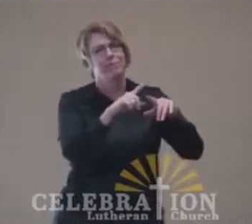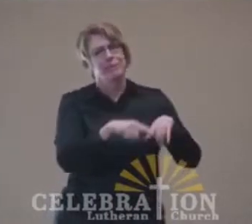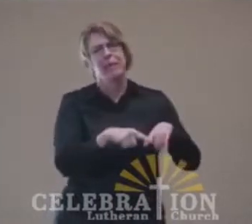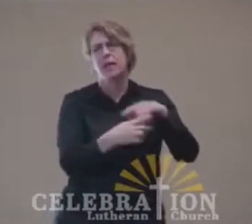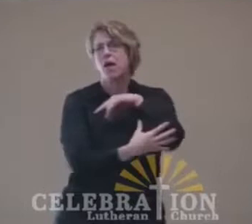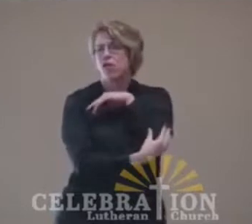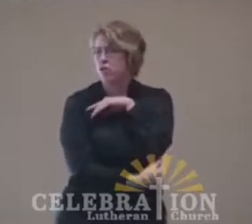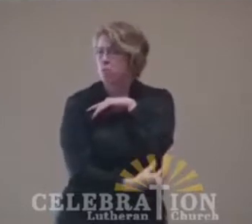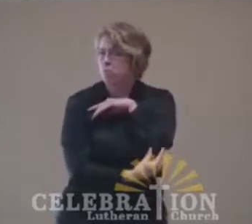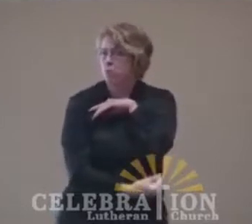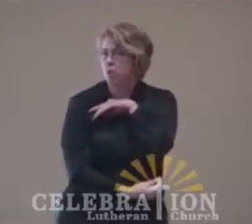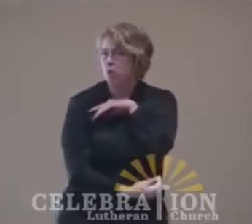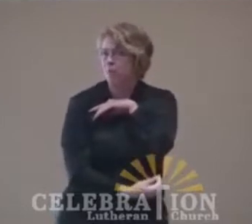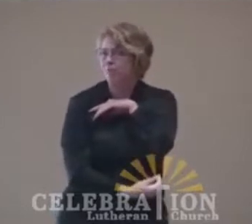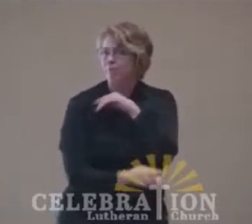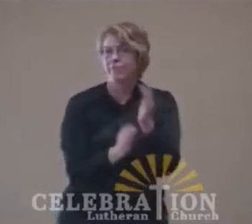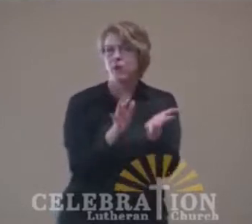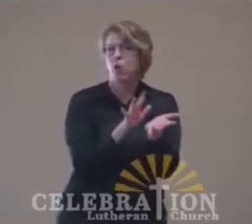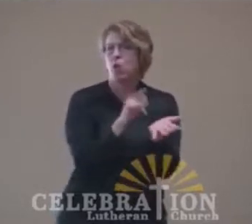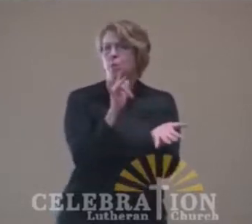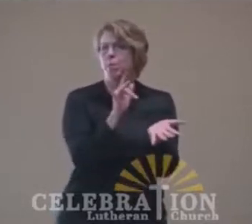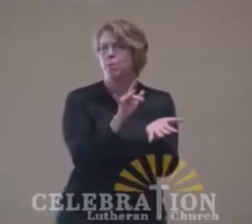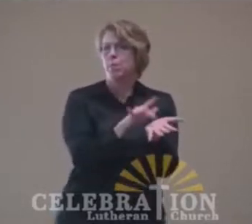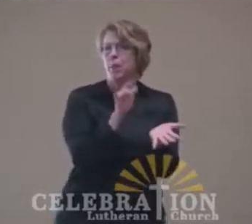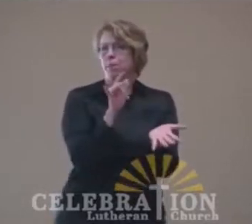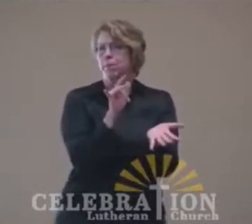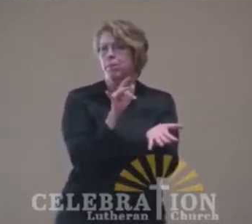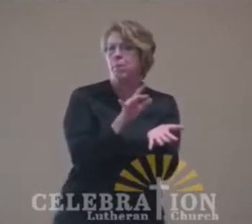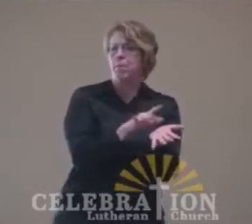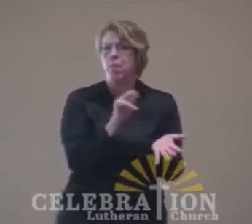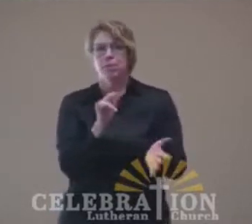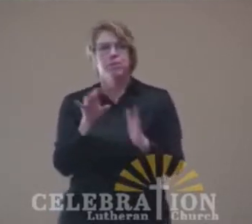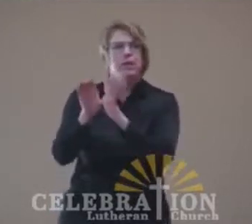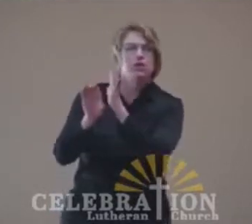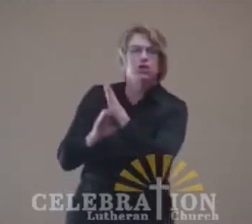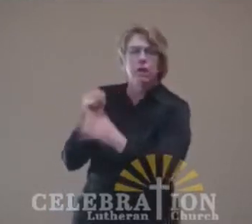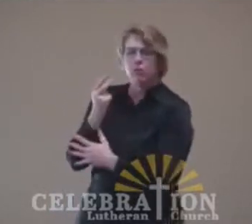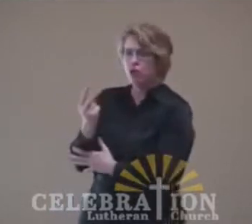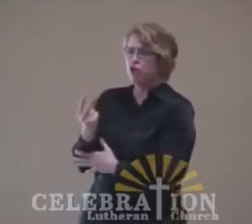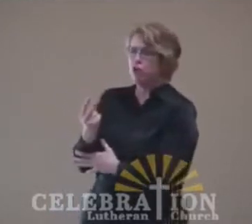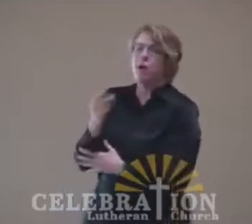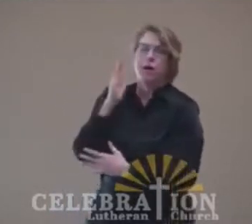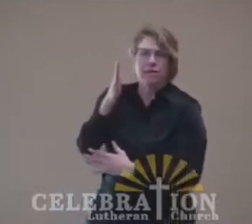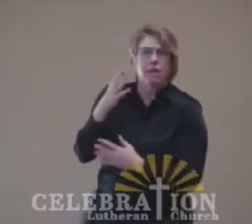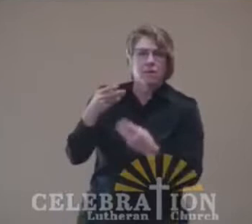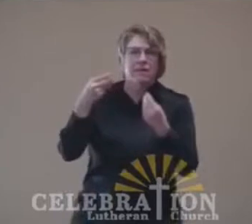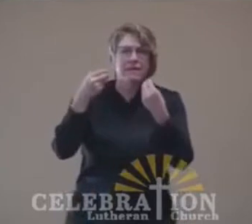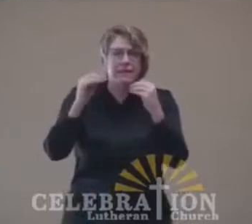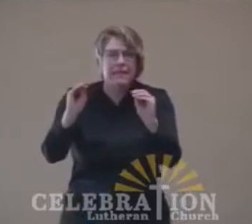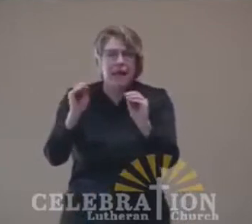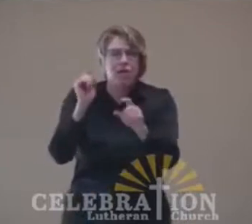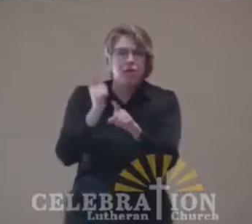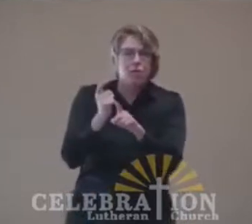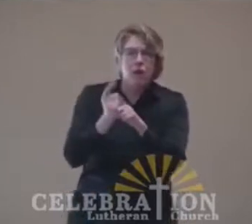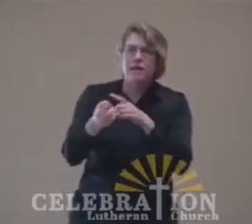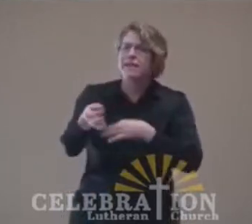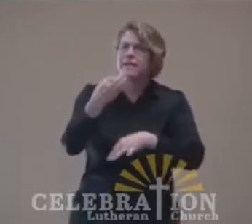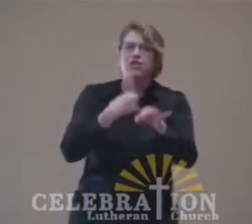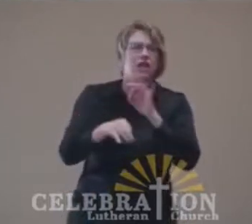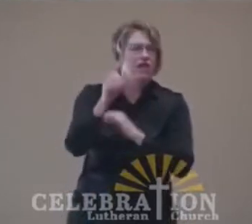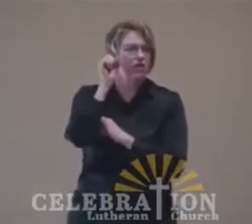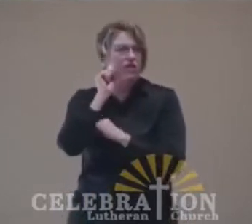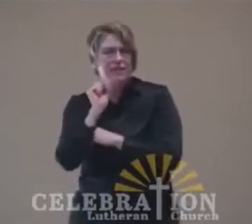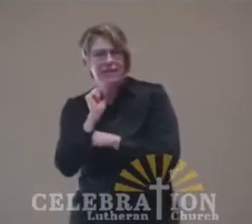This is the repeated refrain throughout Amos. From chapter two, they sell the righteousness, they sell the righteous for silver and the